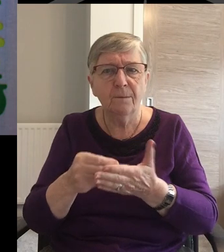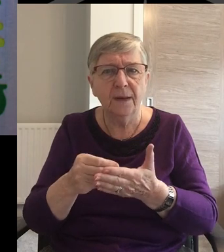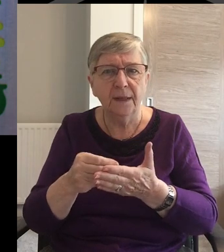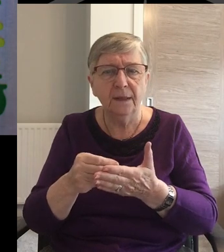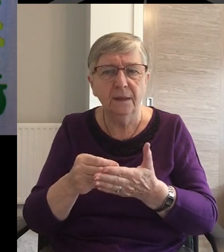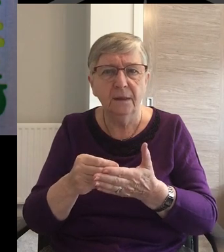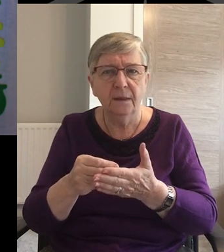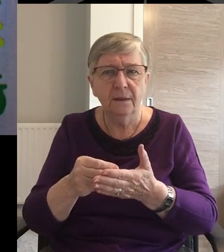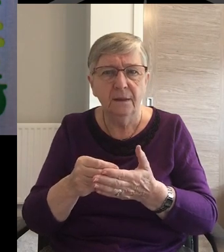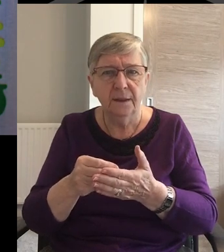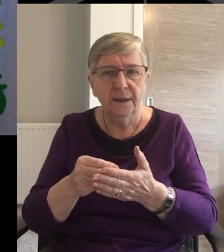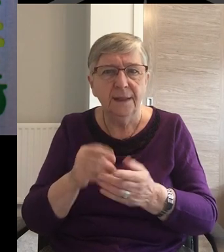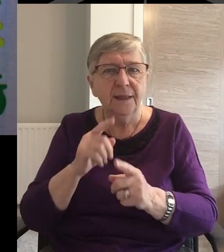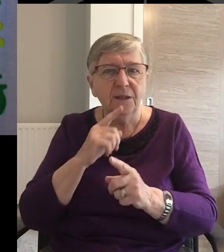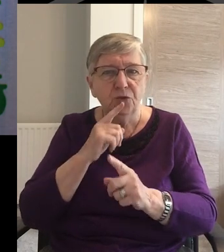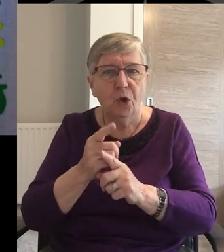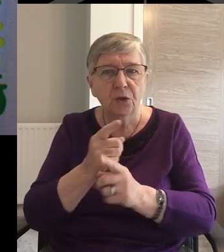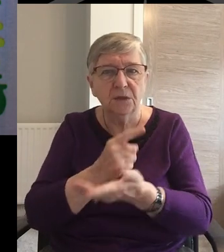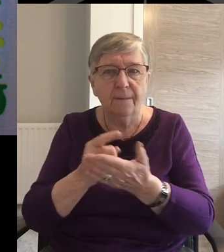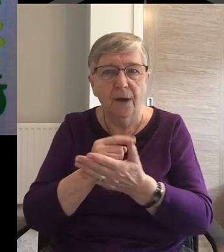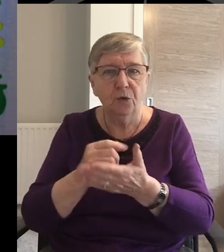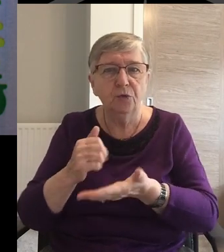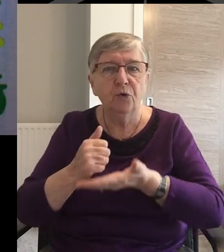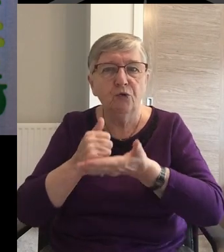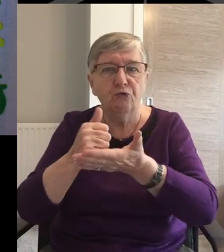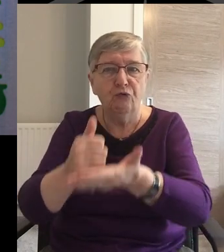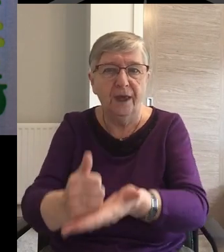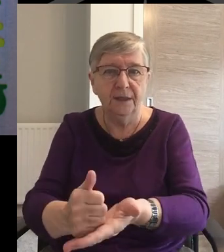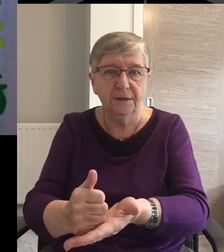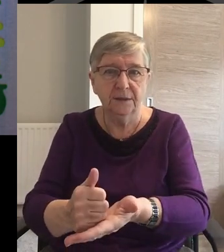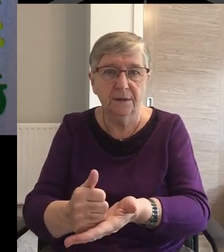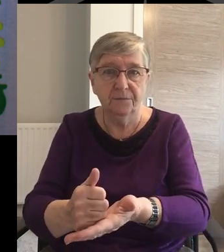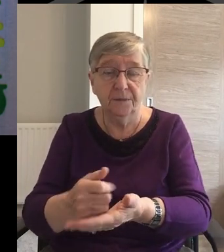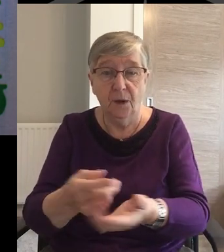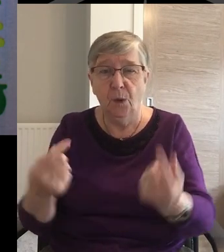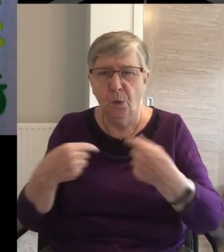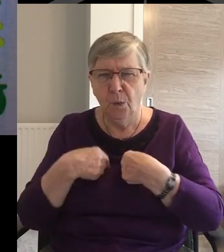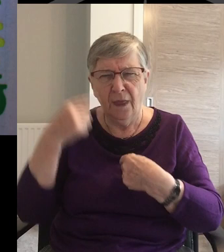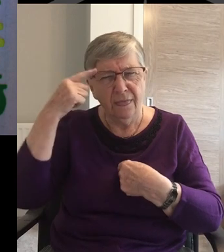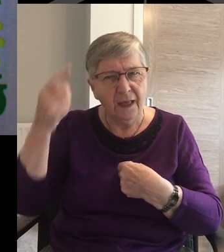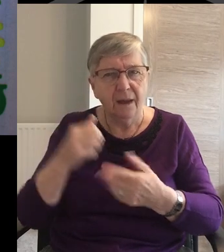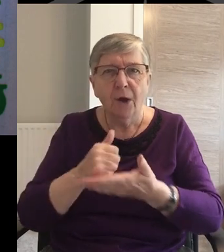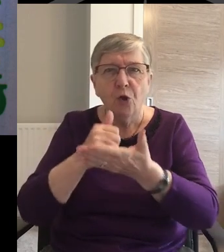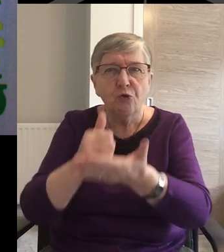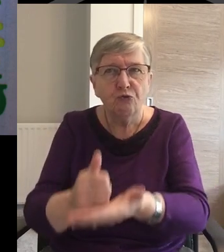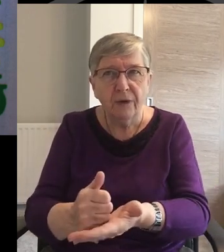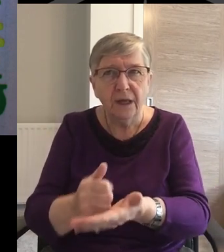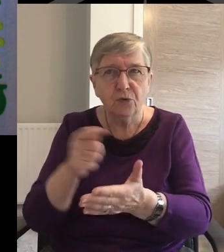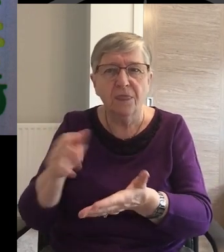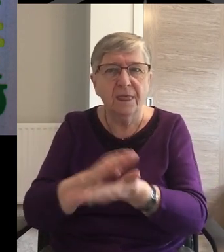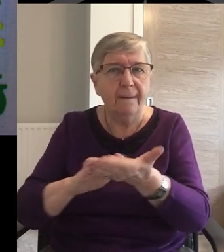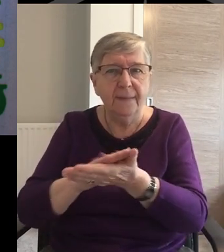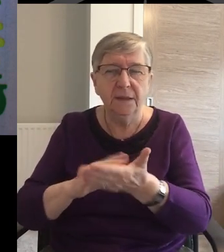In terms of grace We normally think of grace In terms of the undeserved love and power